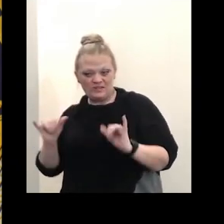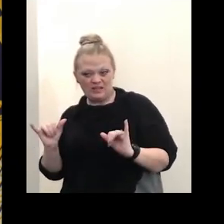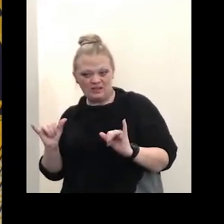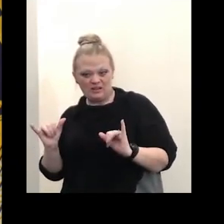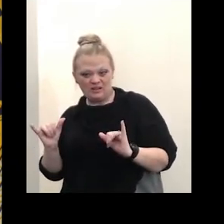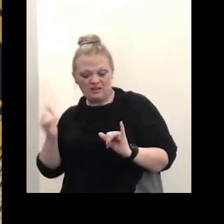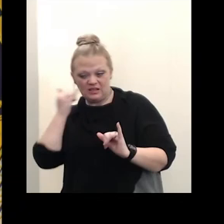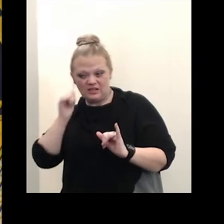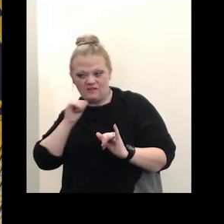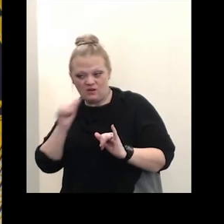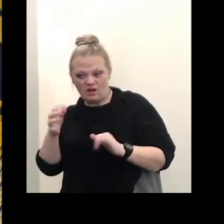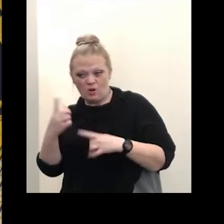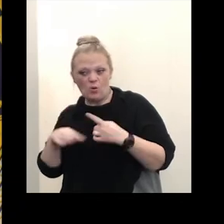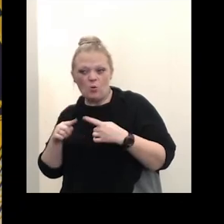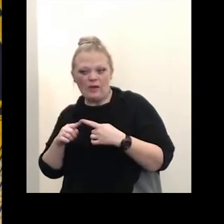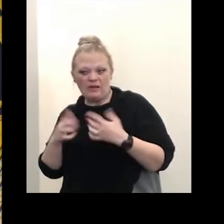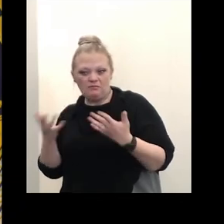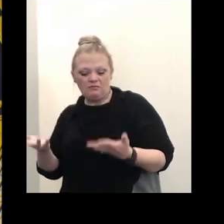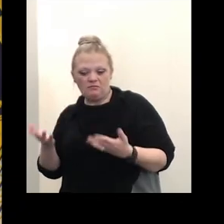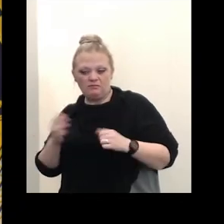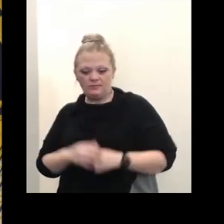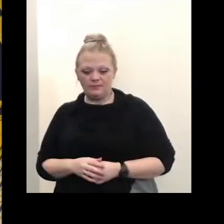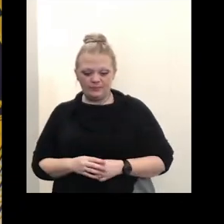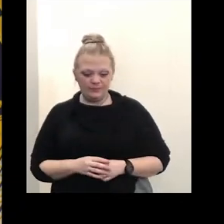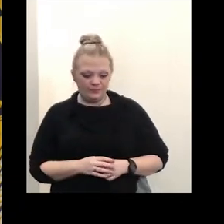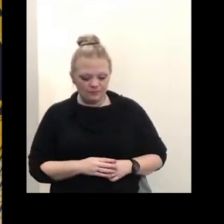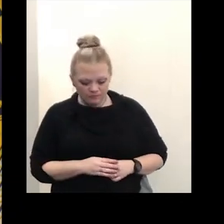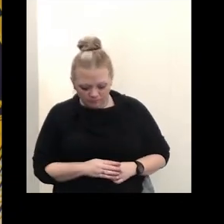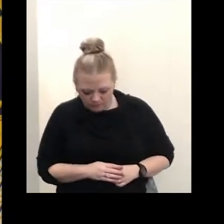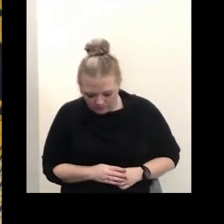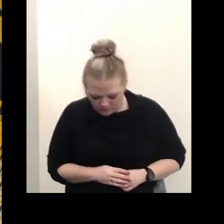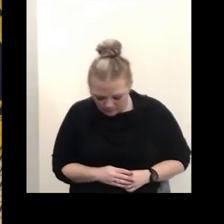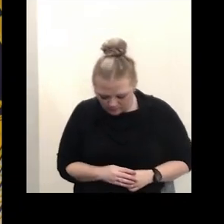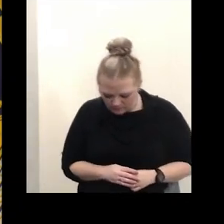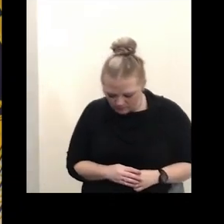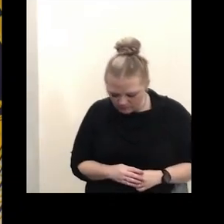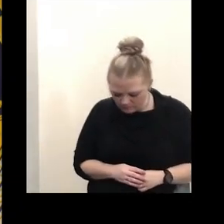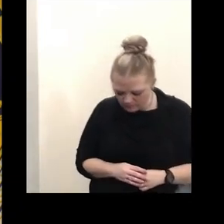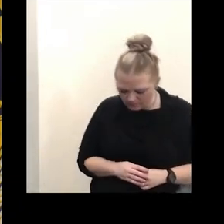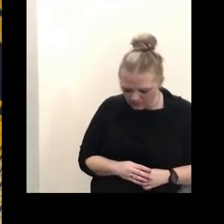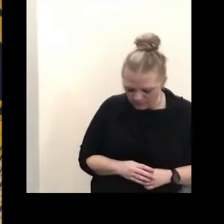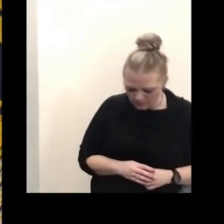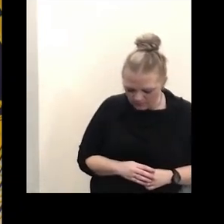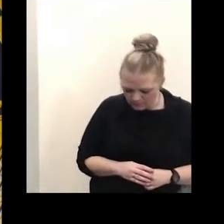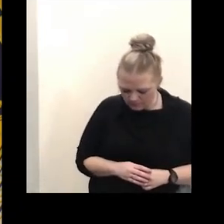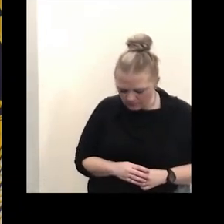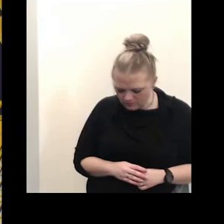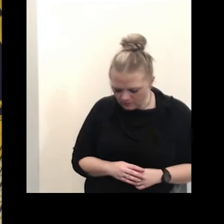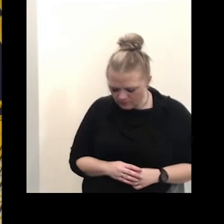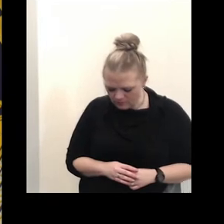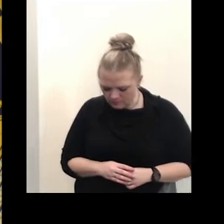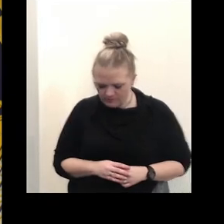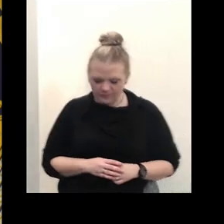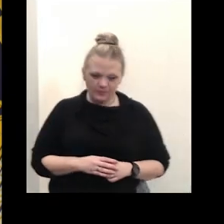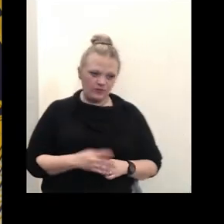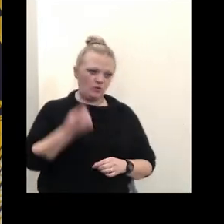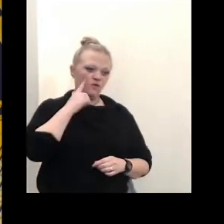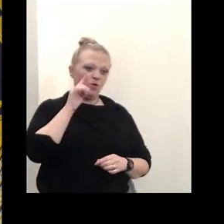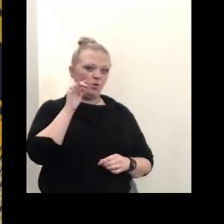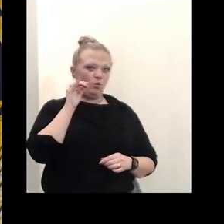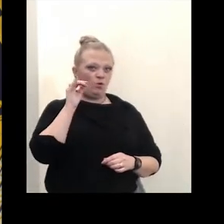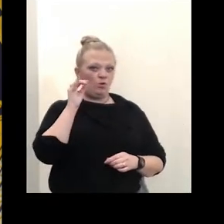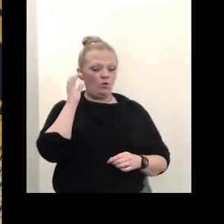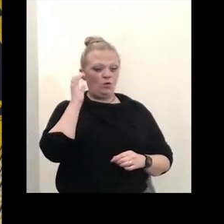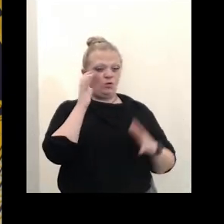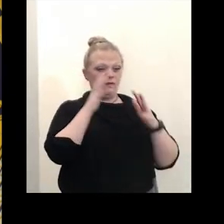not uh when are you thinking that would be happening uh well i'll answer the question regarding the football stadium the discussions